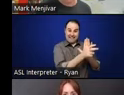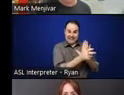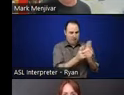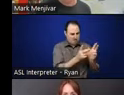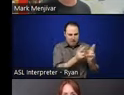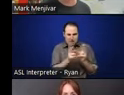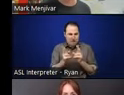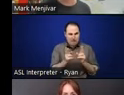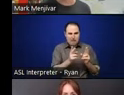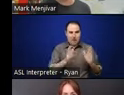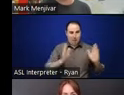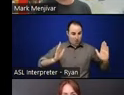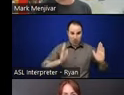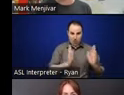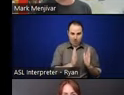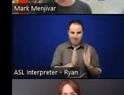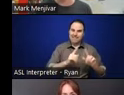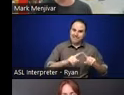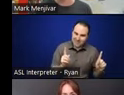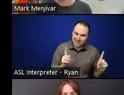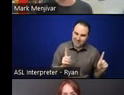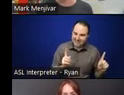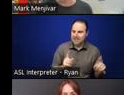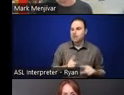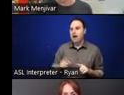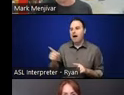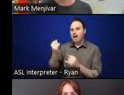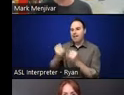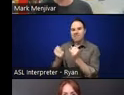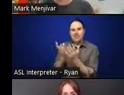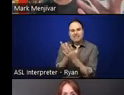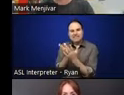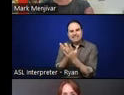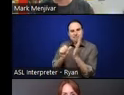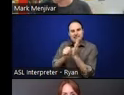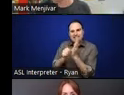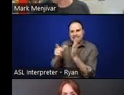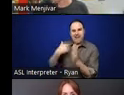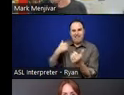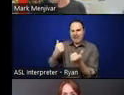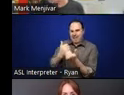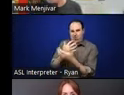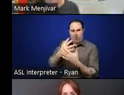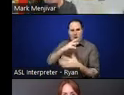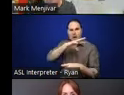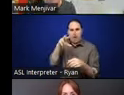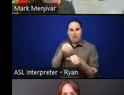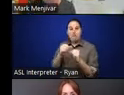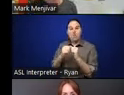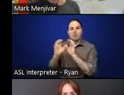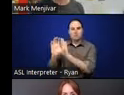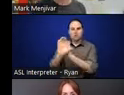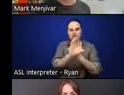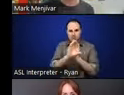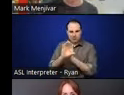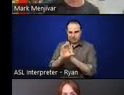were, you know, contained all of the oral history edited transcripts along with images that were embedded inside of it. I